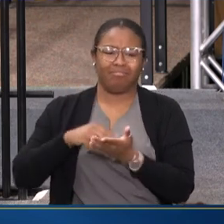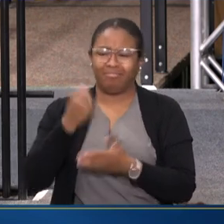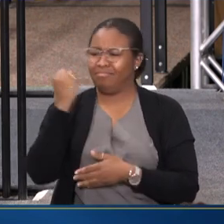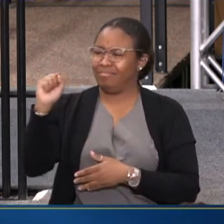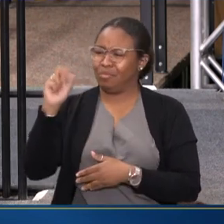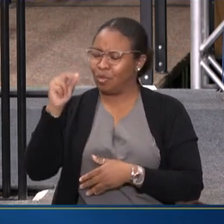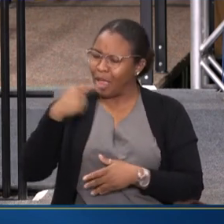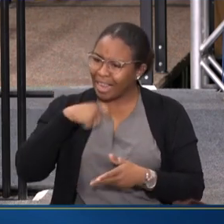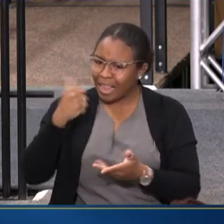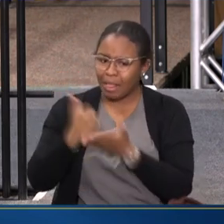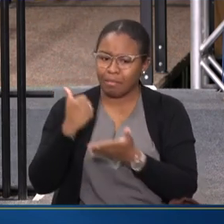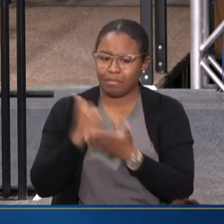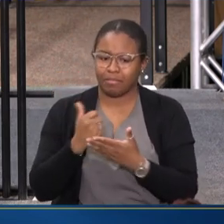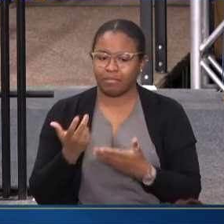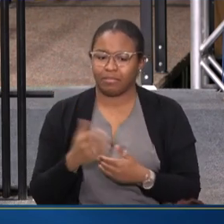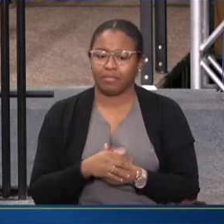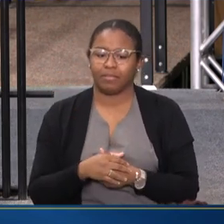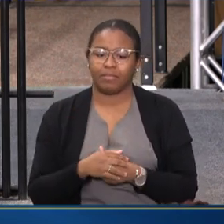I NEED HELP.